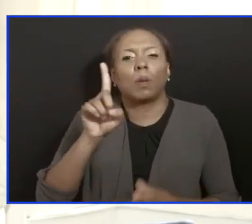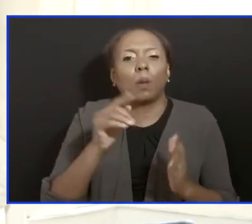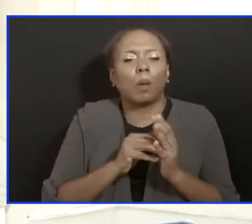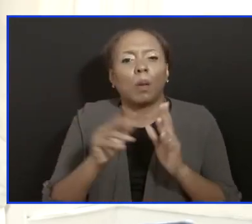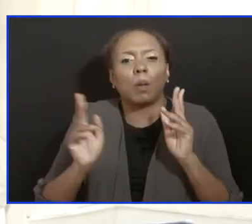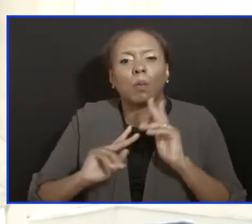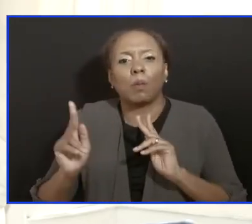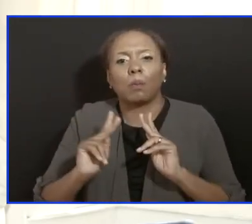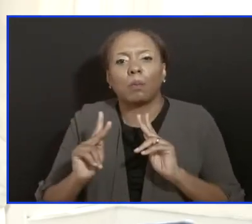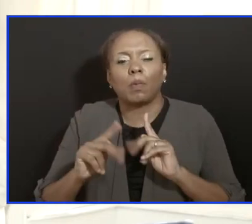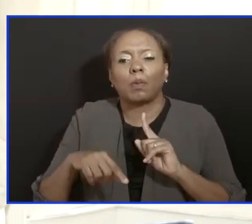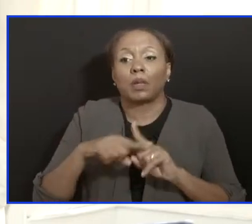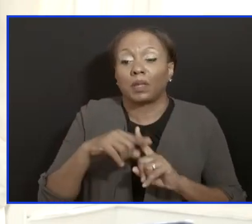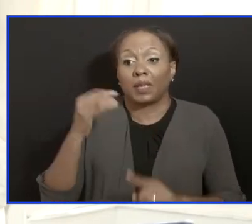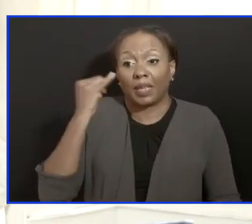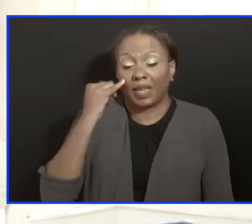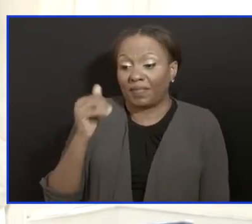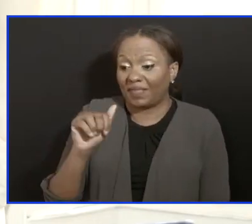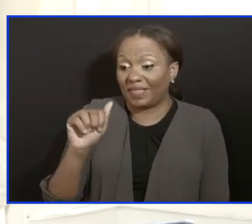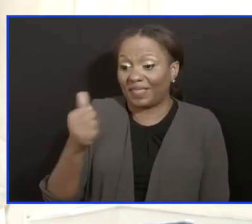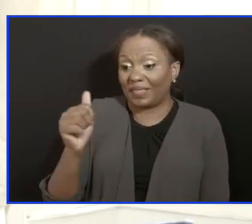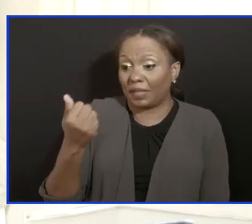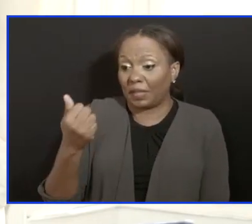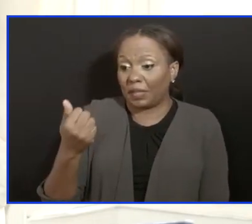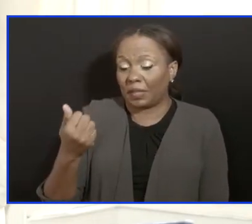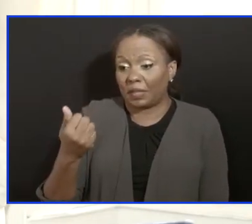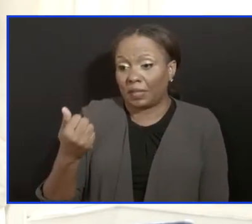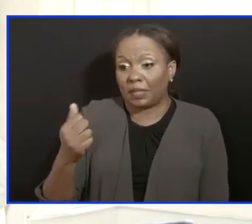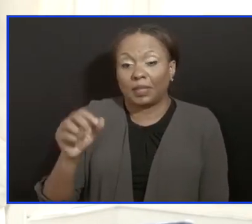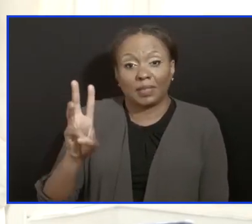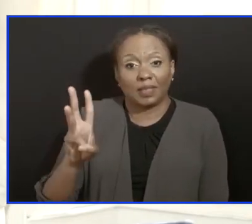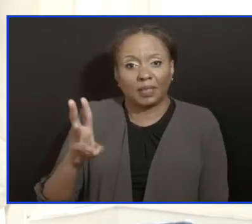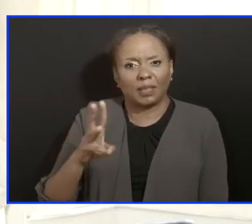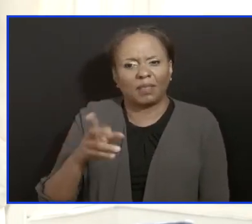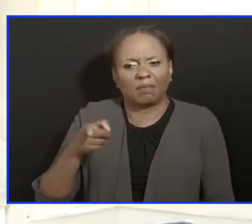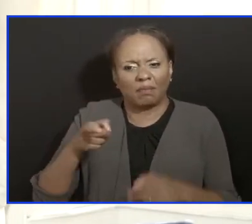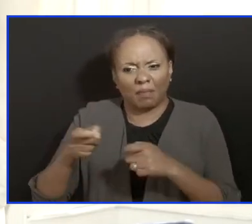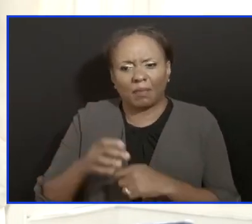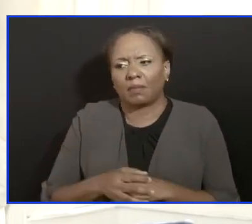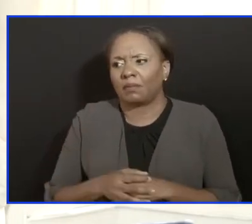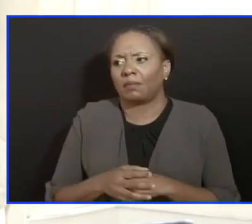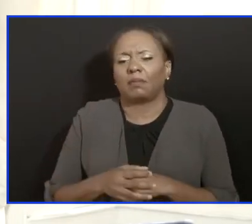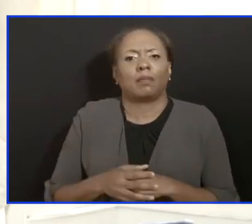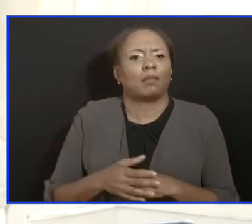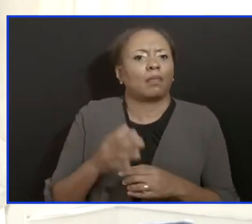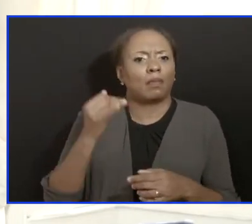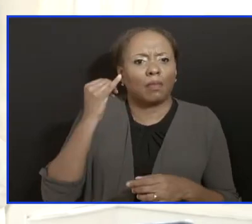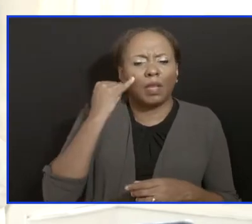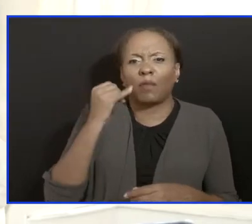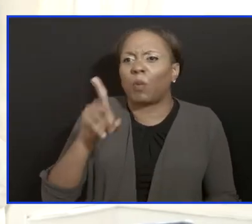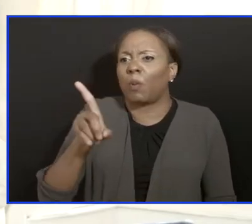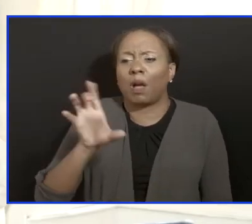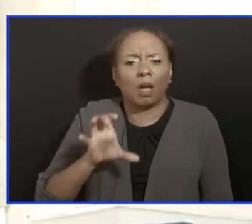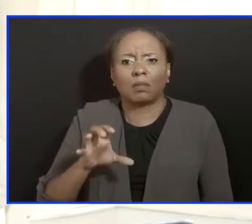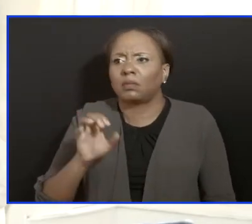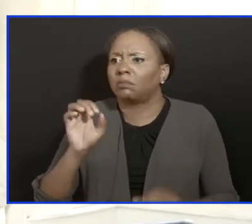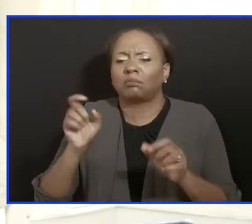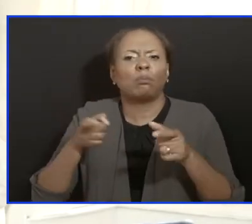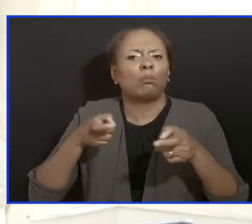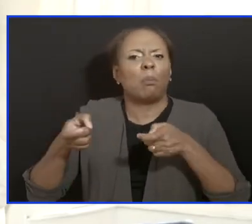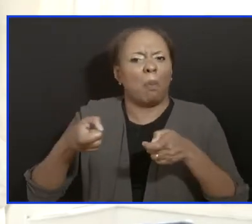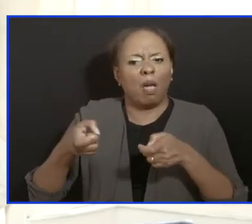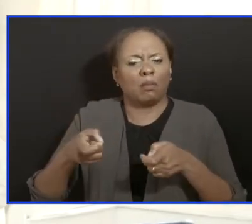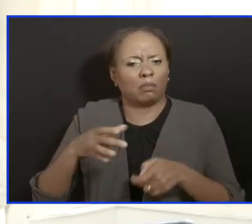And if I have 10 of them who are sick, we can manage. If I have 20 of them who are sick, we can manage. And we can